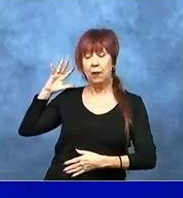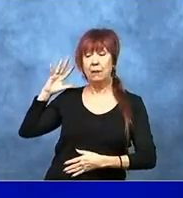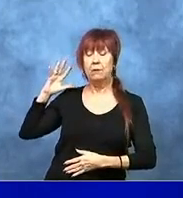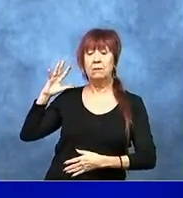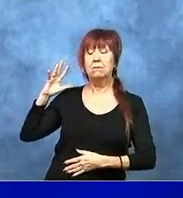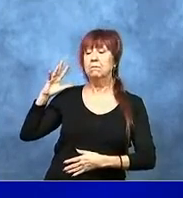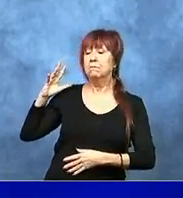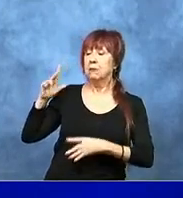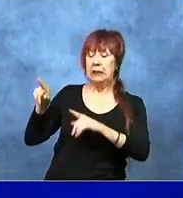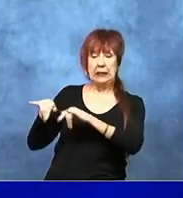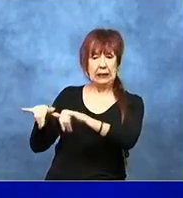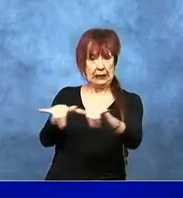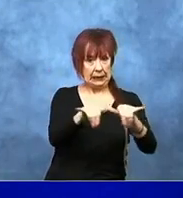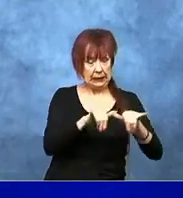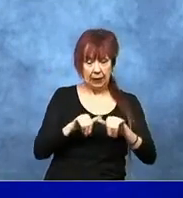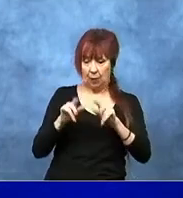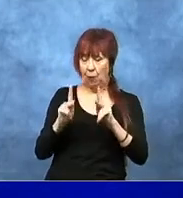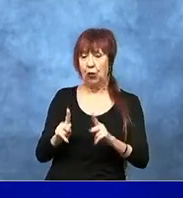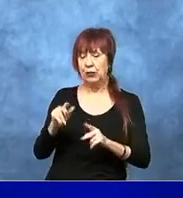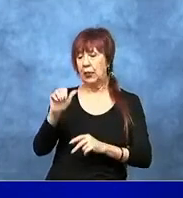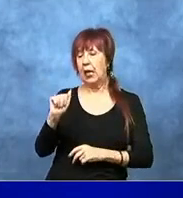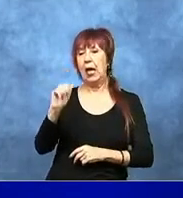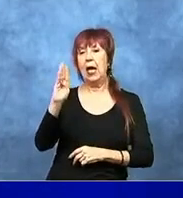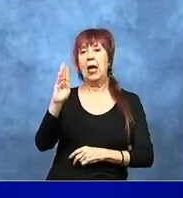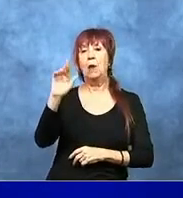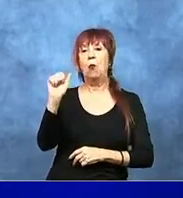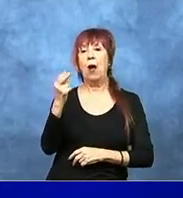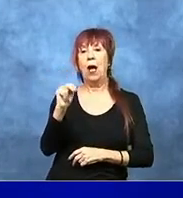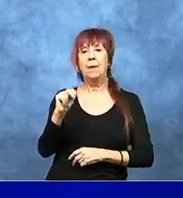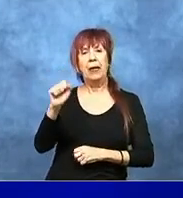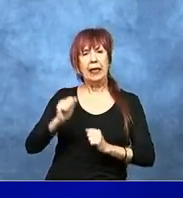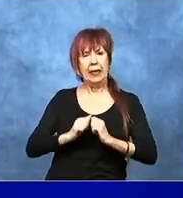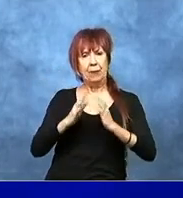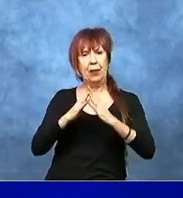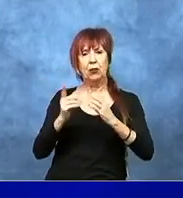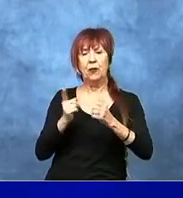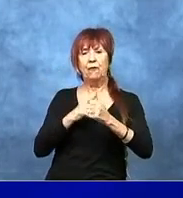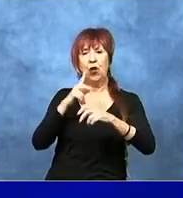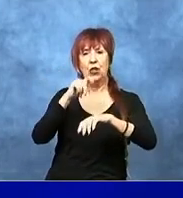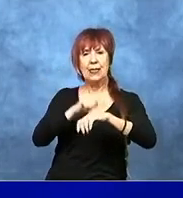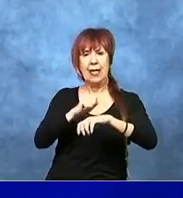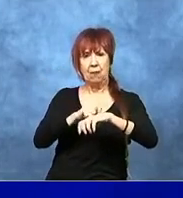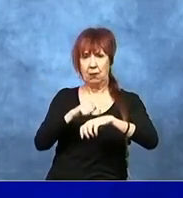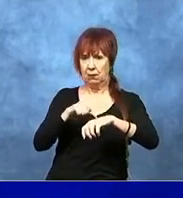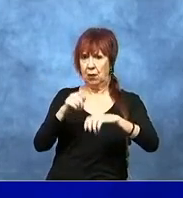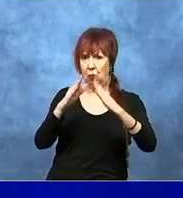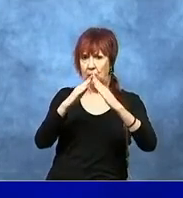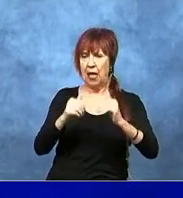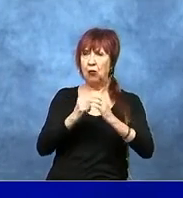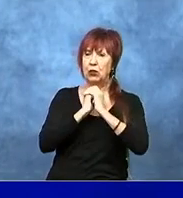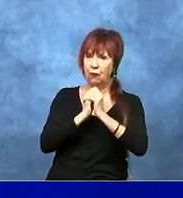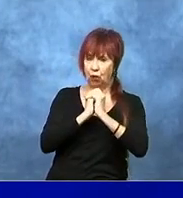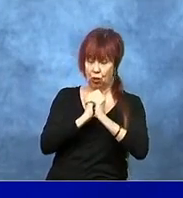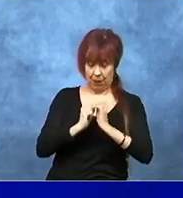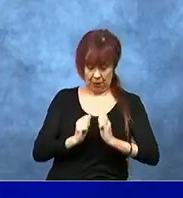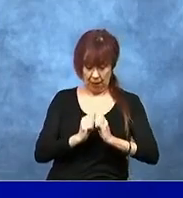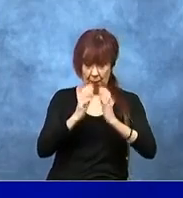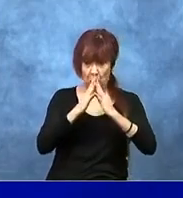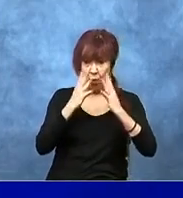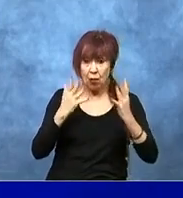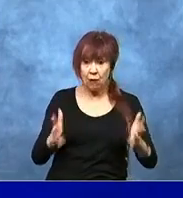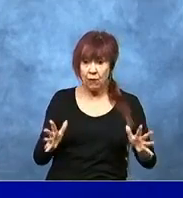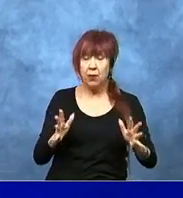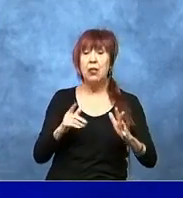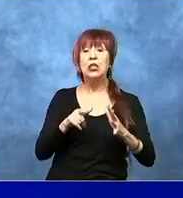who built the first temple, a house of worship, and after building it, he prayed for his future